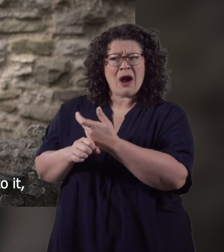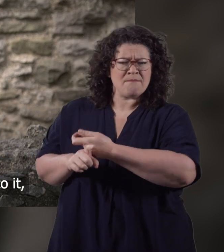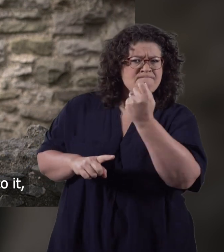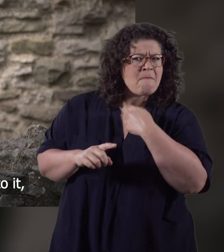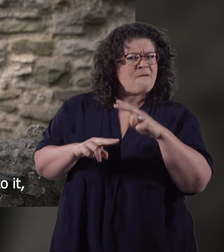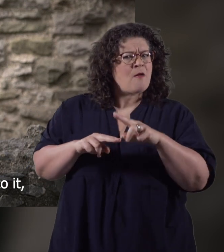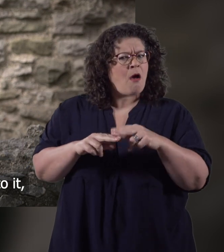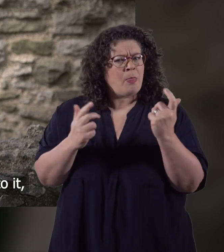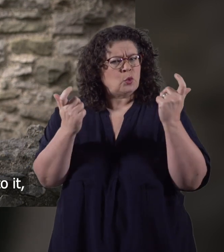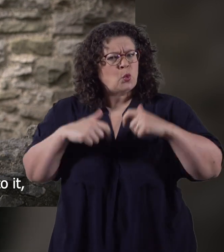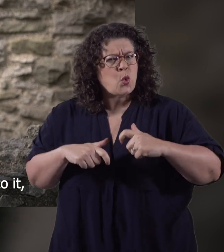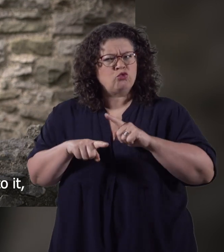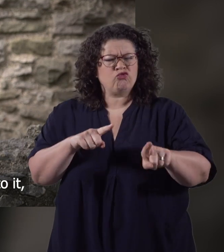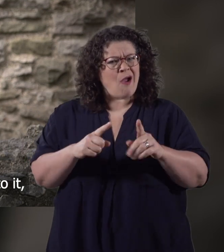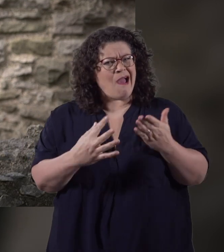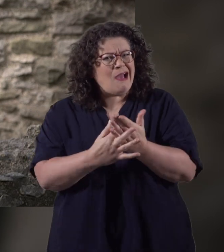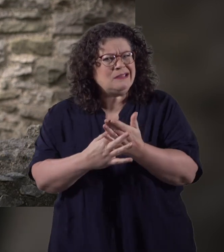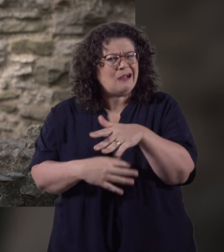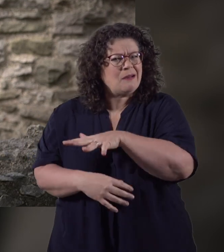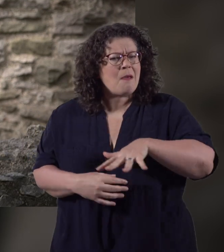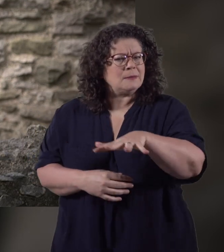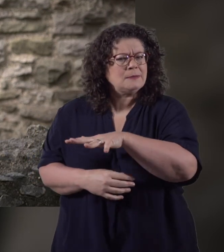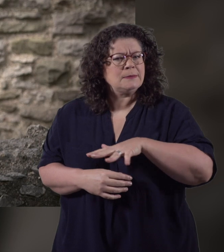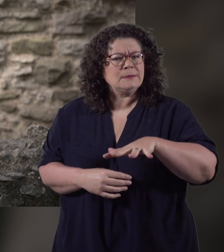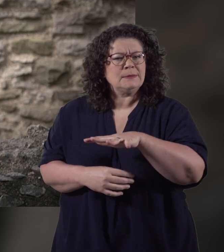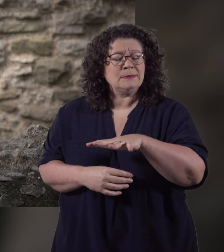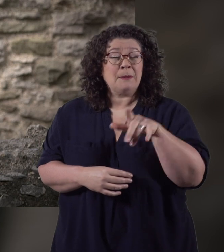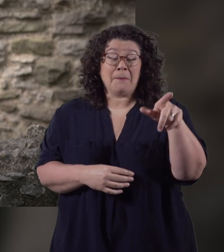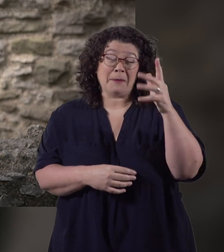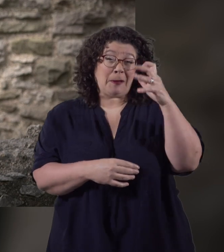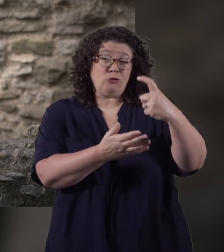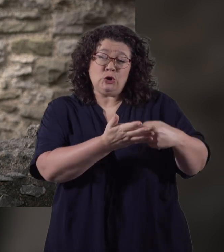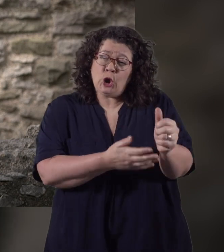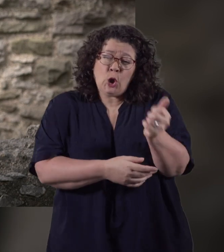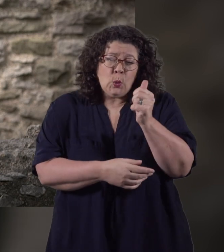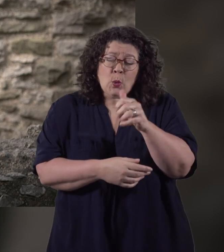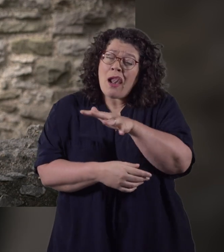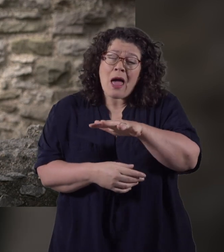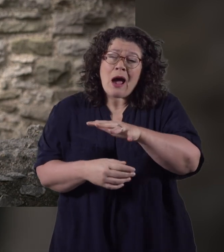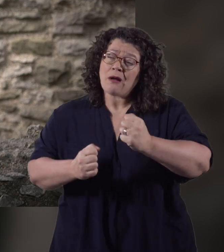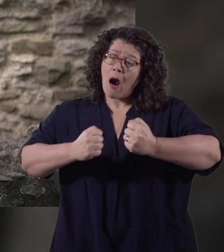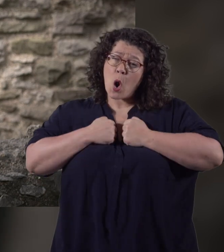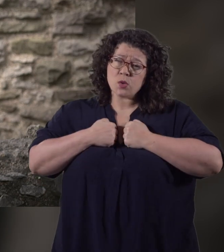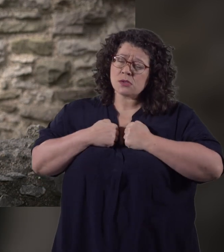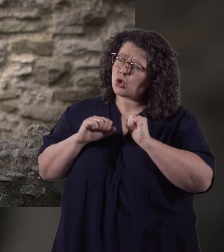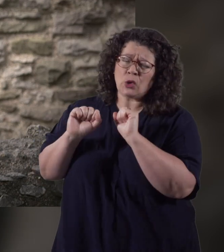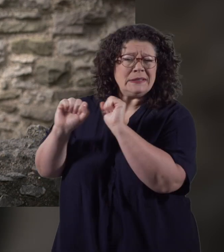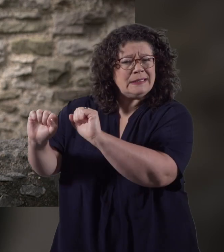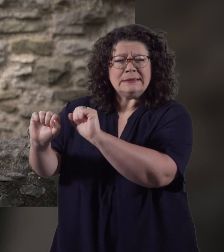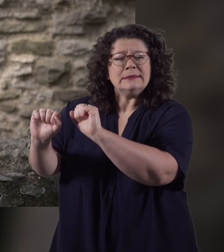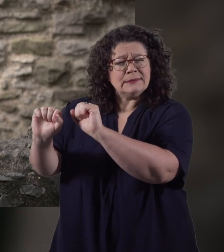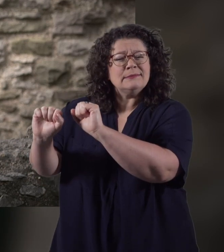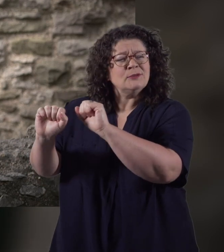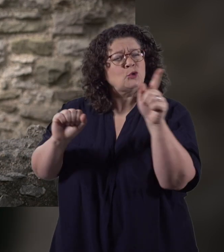father to court to try and gain access to it. But Richard knew that this land was not his and so